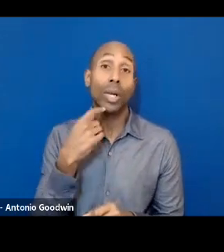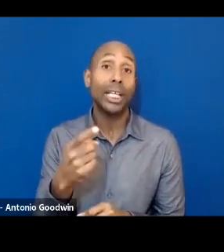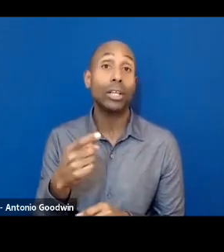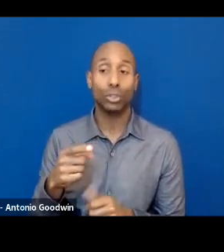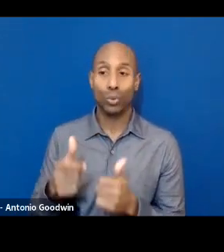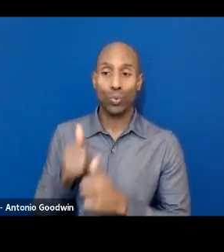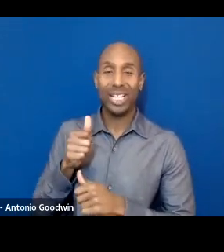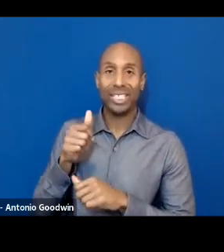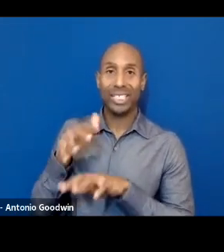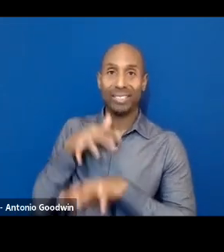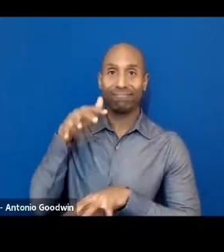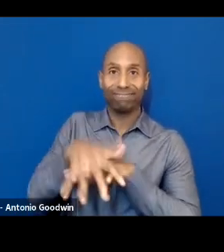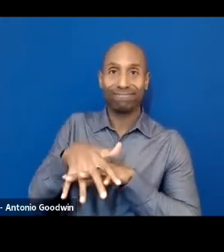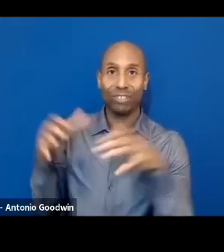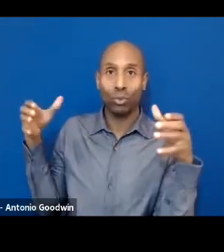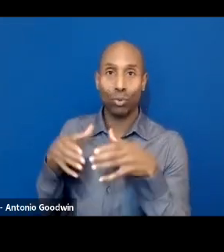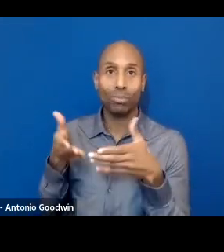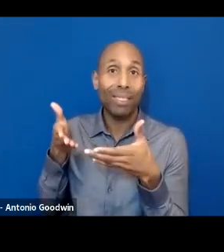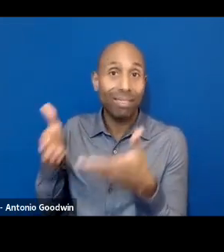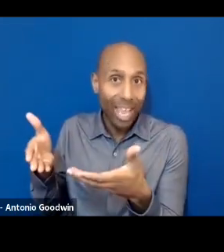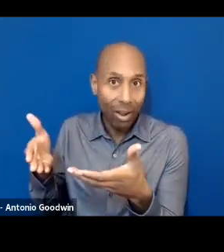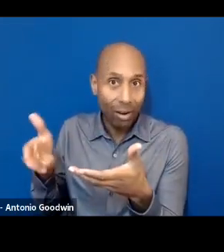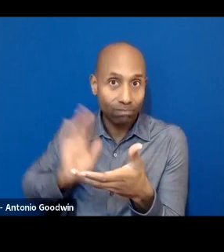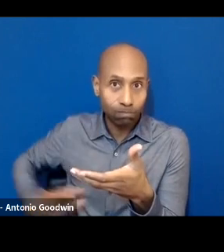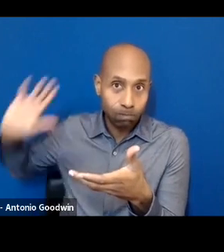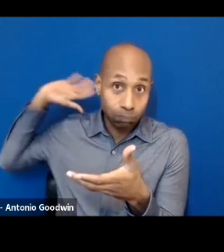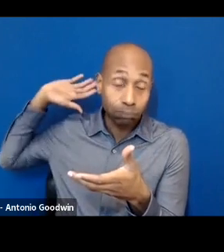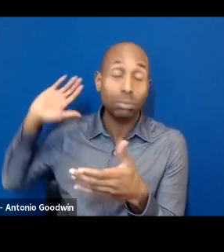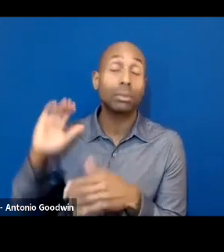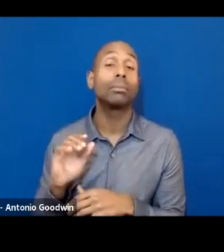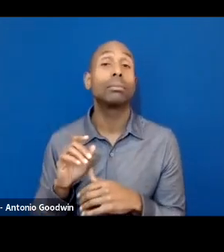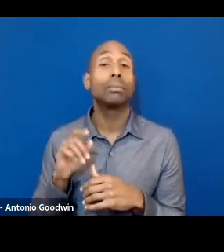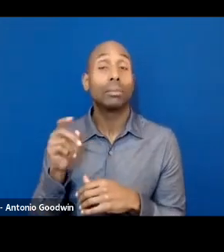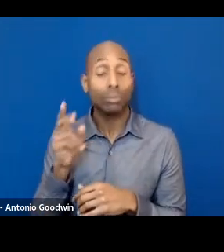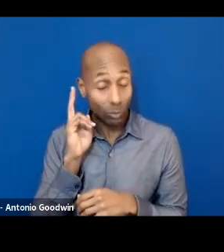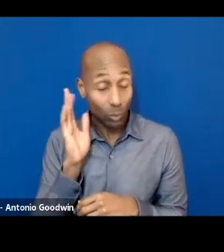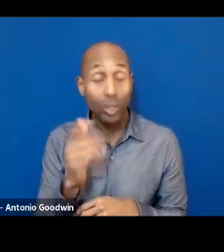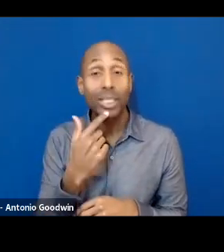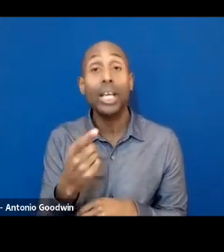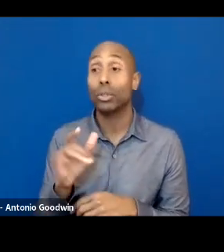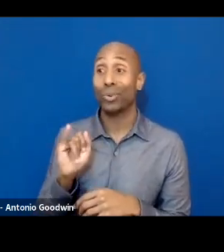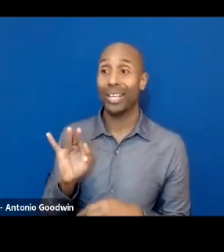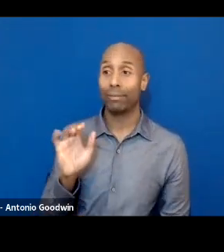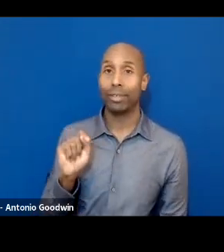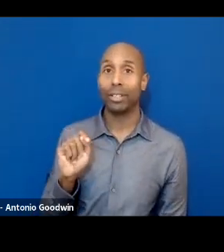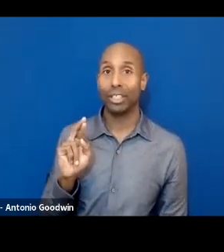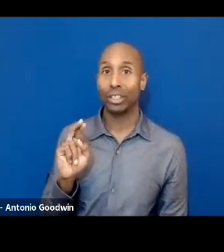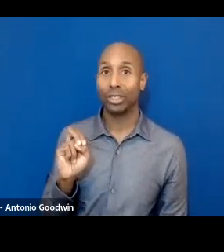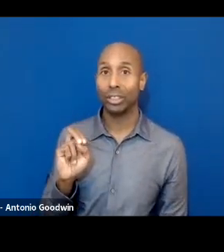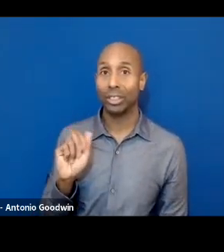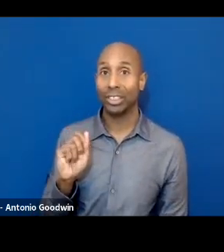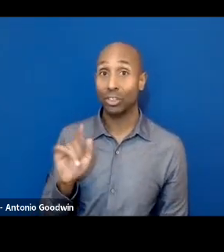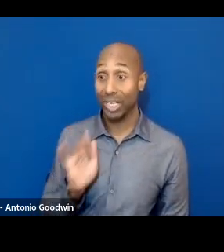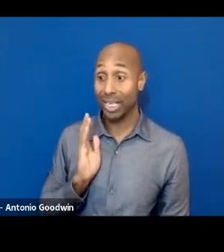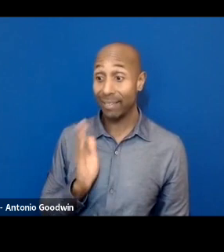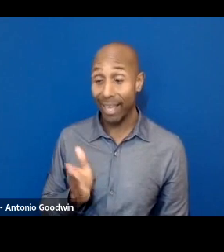they have them, the languages. And you can basically just Google those indigenous tribes, go to their websites and see what their practices were. They'll tell